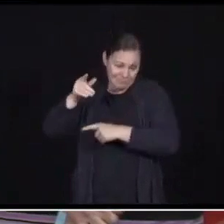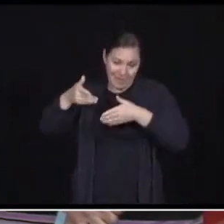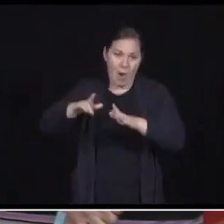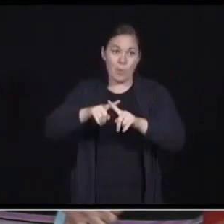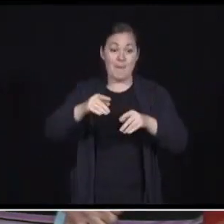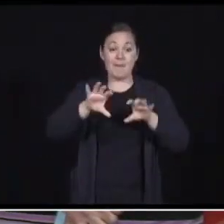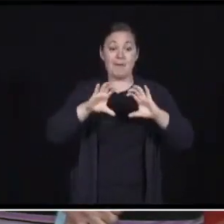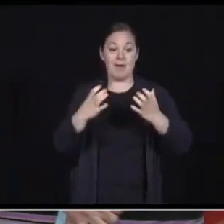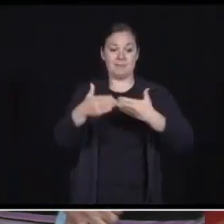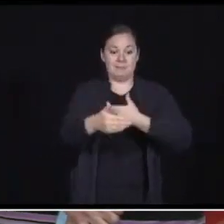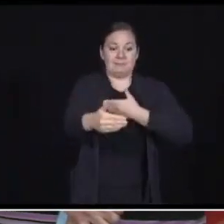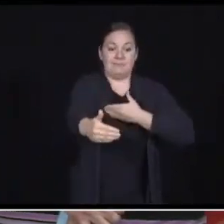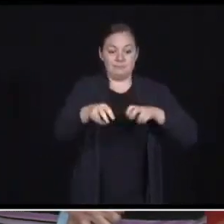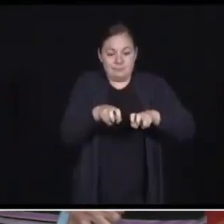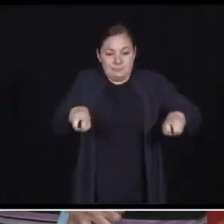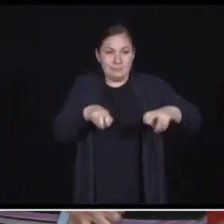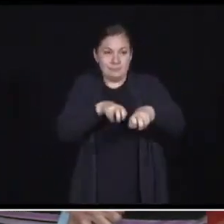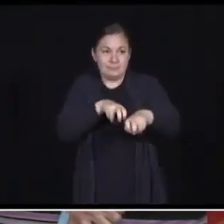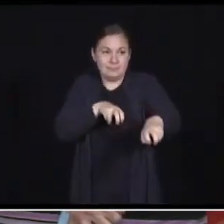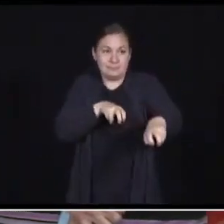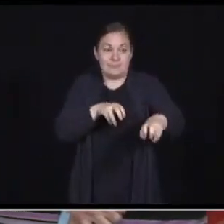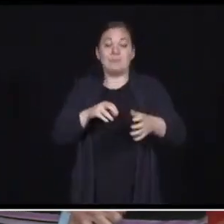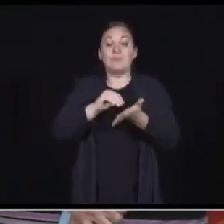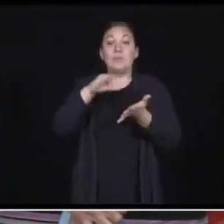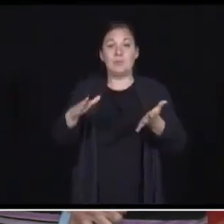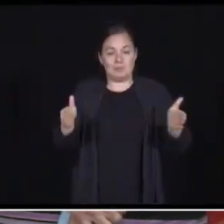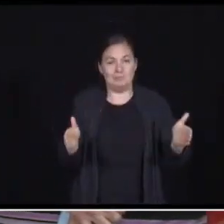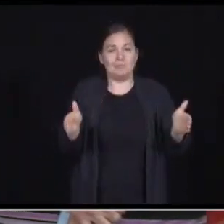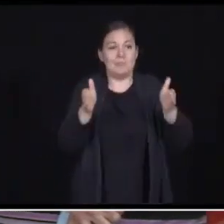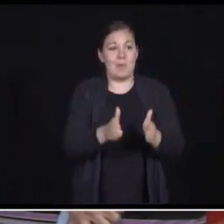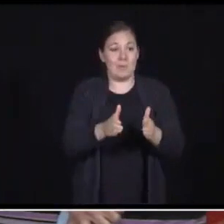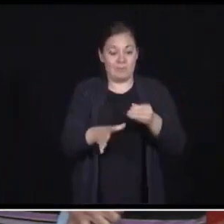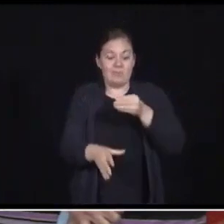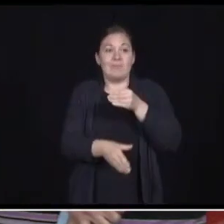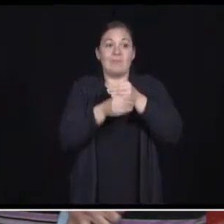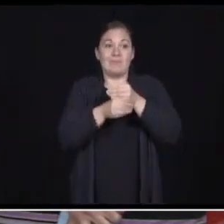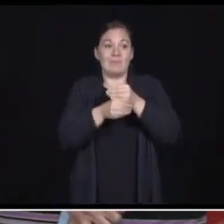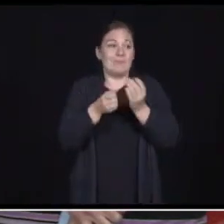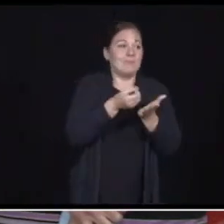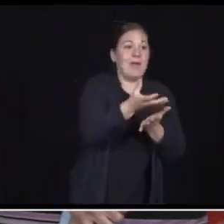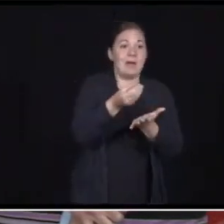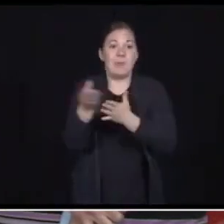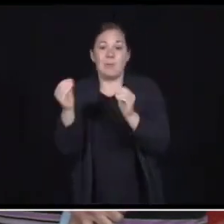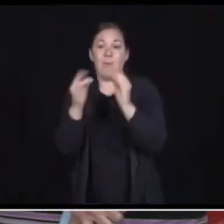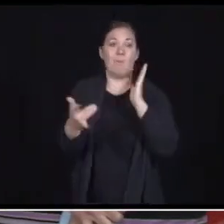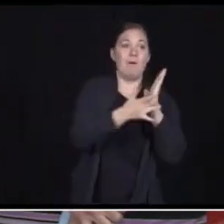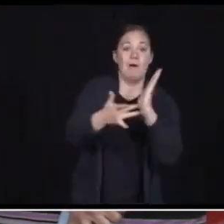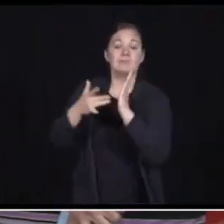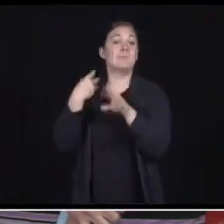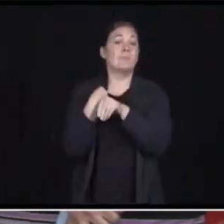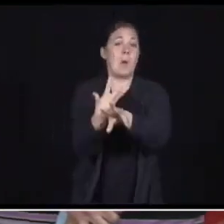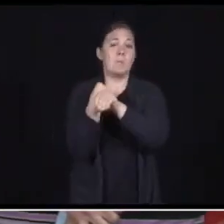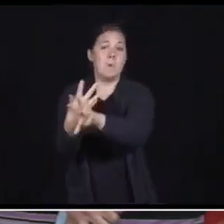classrooms and provide more resources for remote learning. For example, schools can use funding to